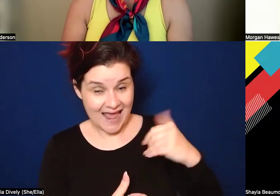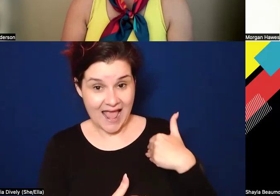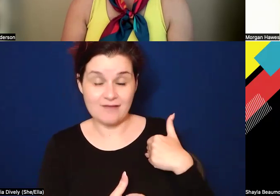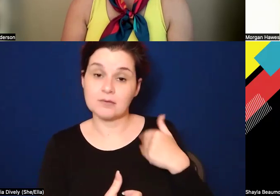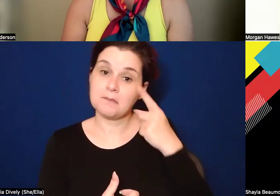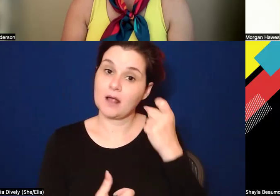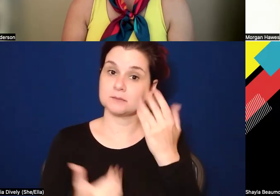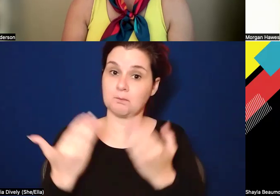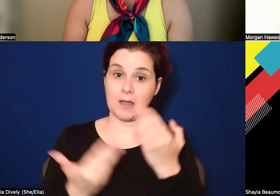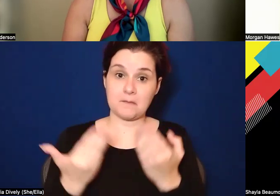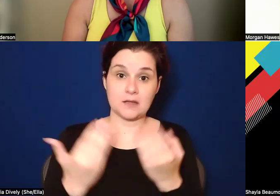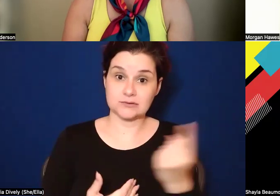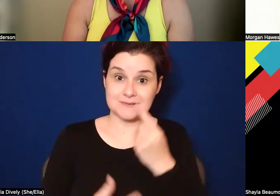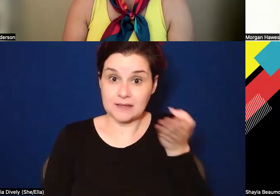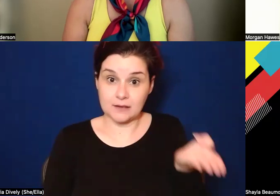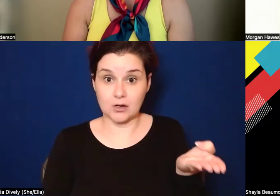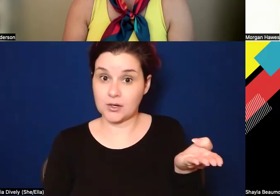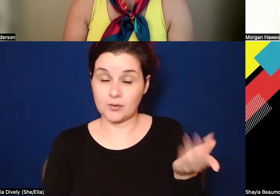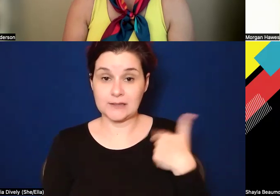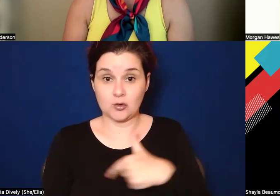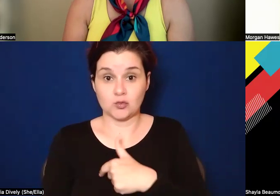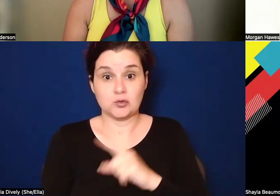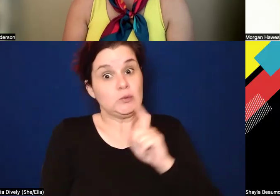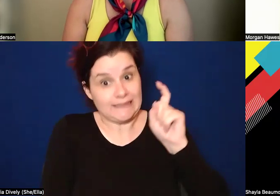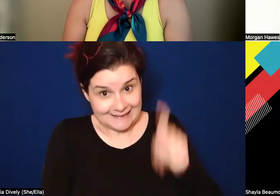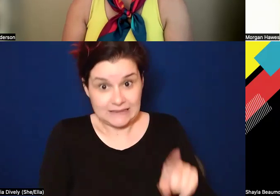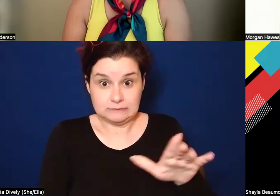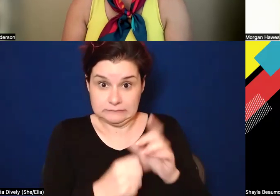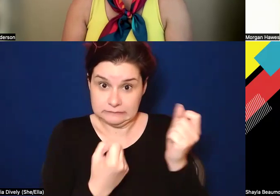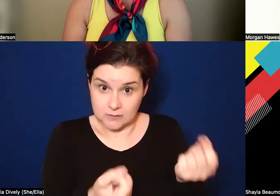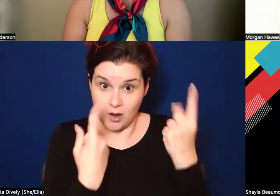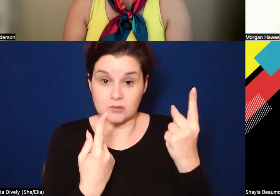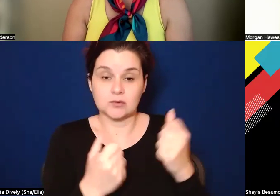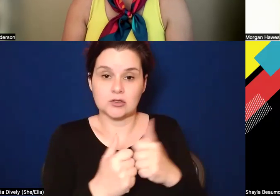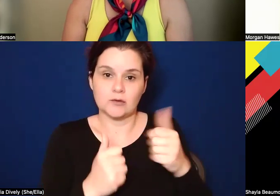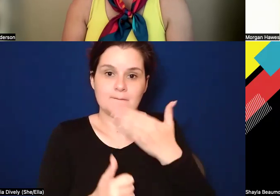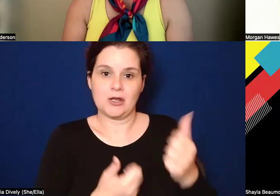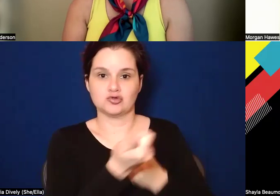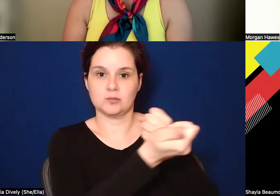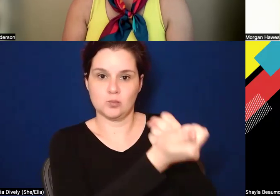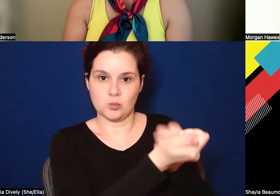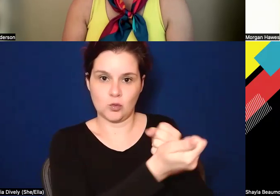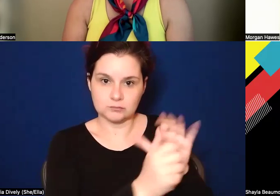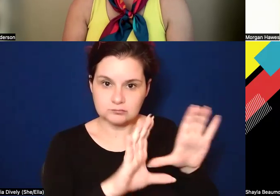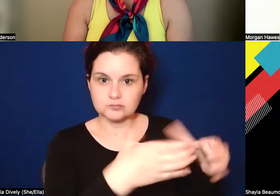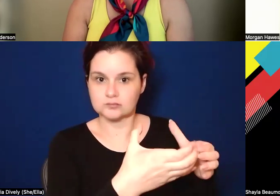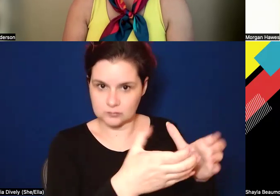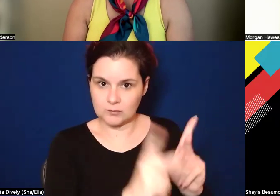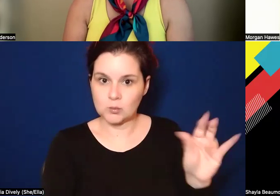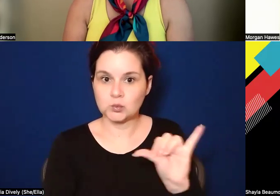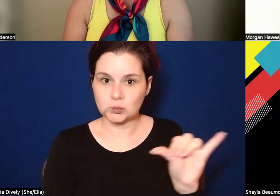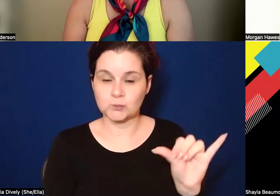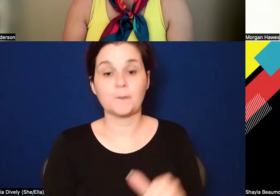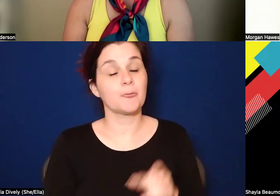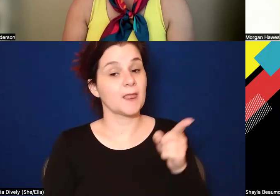perhaps there's something there, um, that we really need to understand to better support those individuals too, so